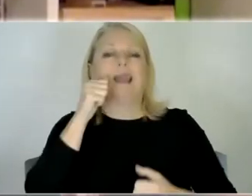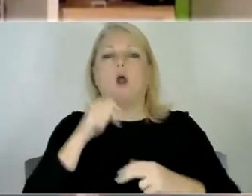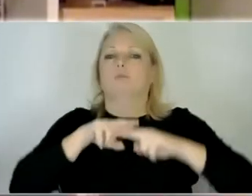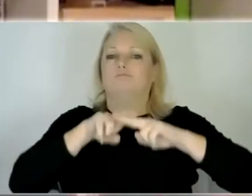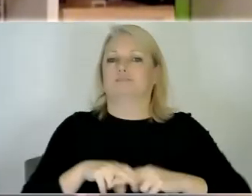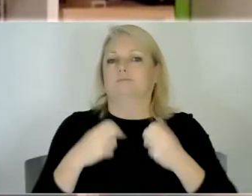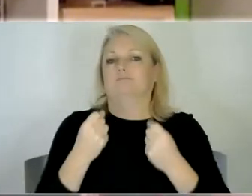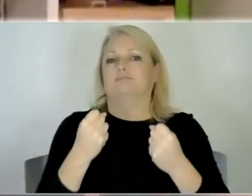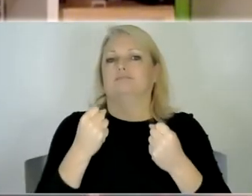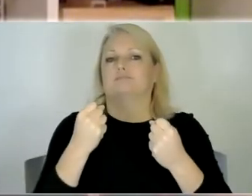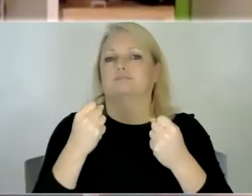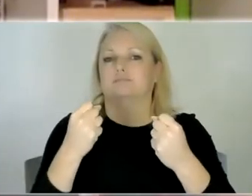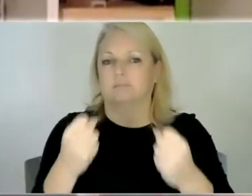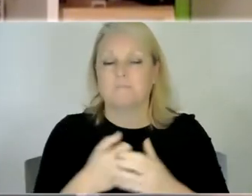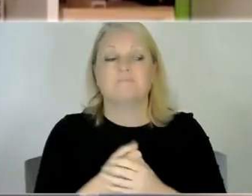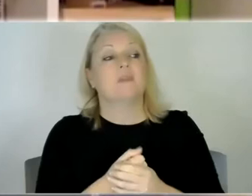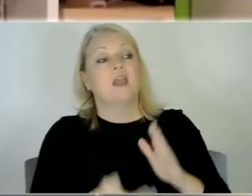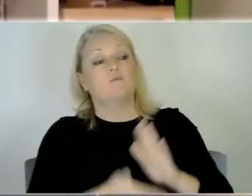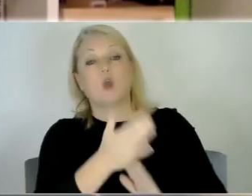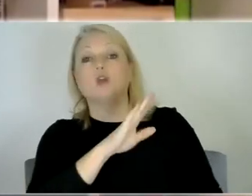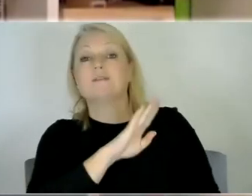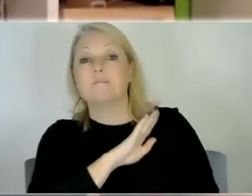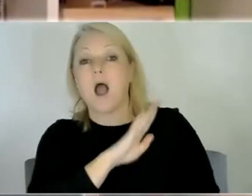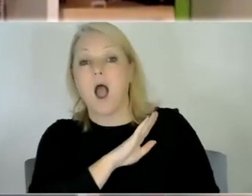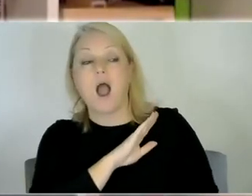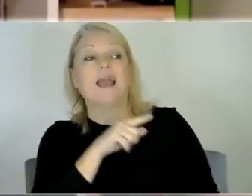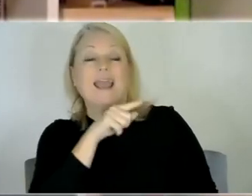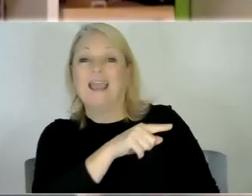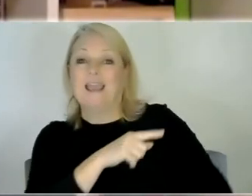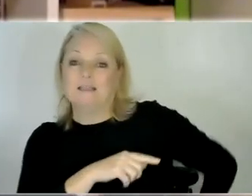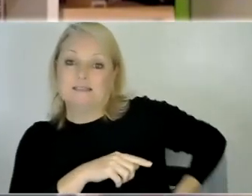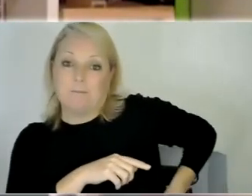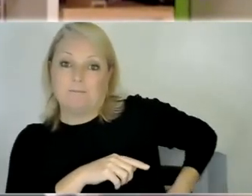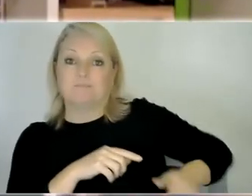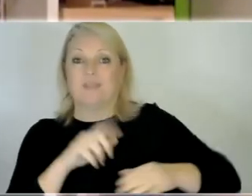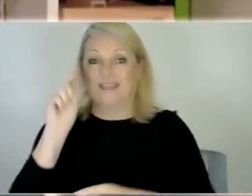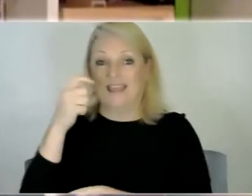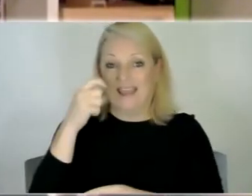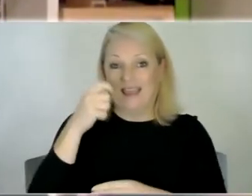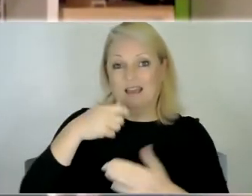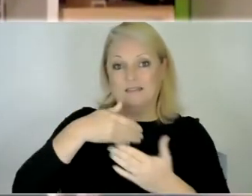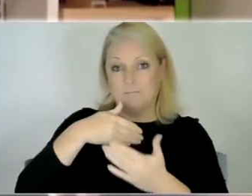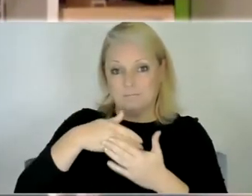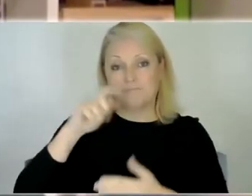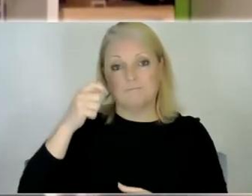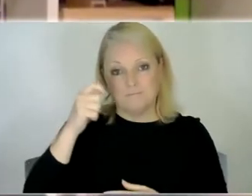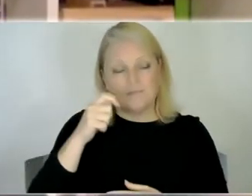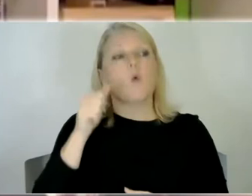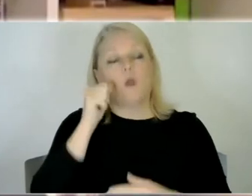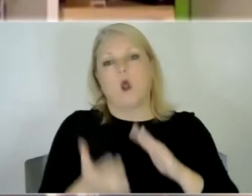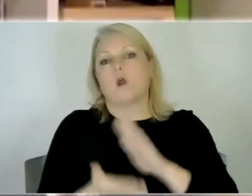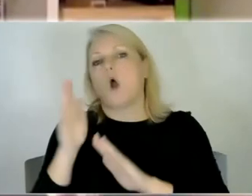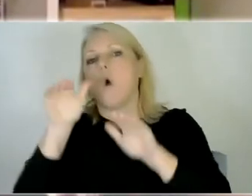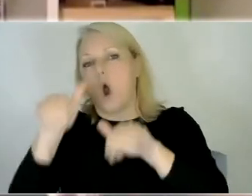in the park and he wants to leave he taps the car key in my pocket and we we go back to the car so he uses different objects